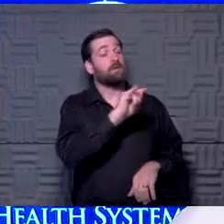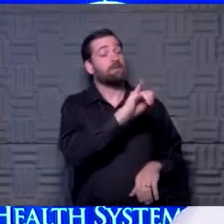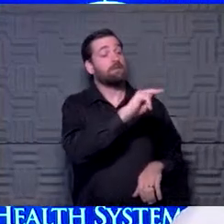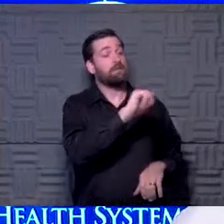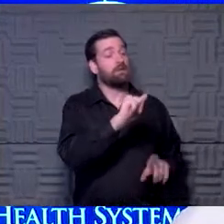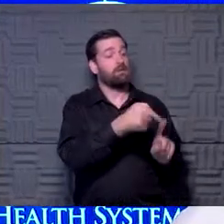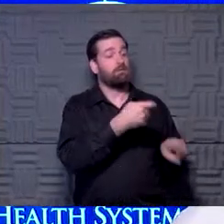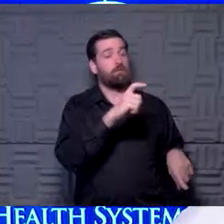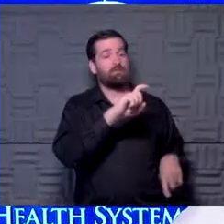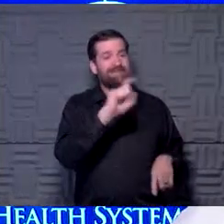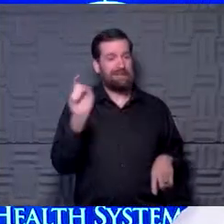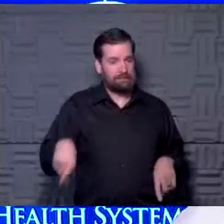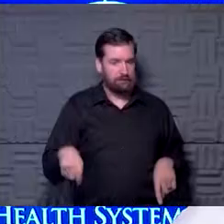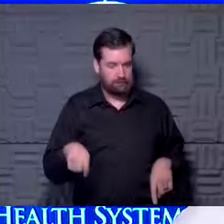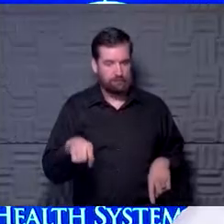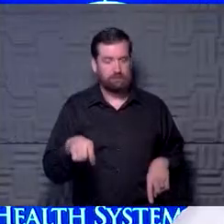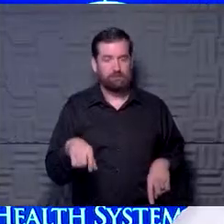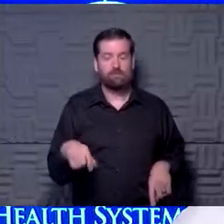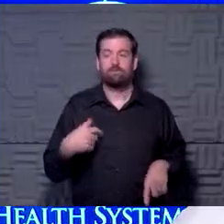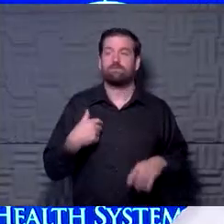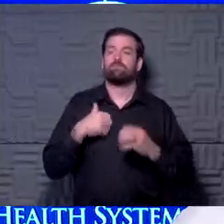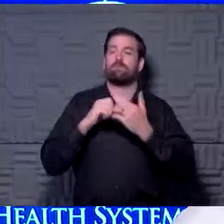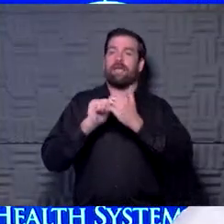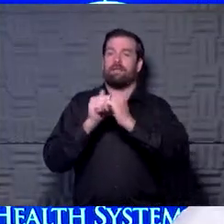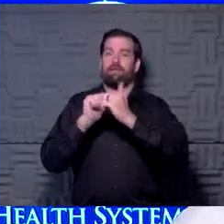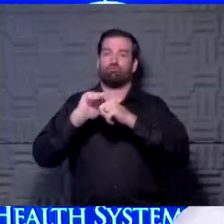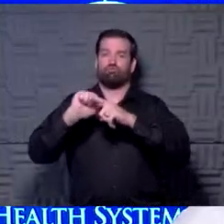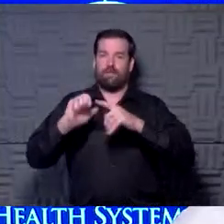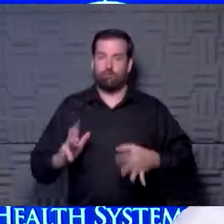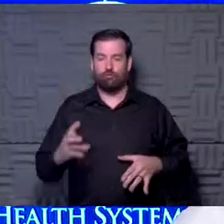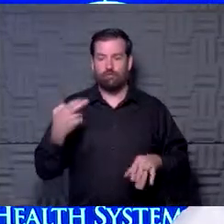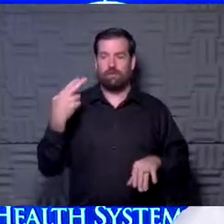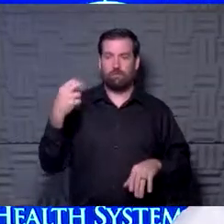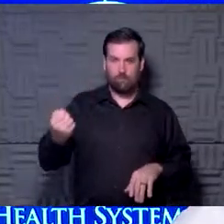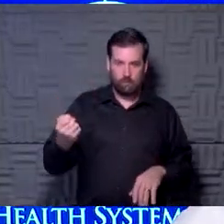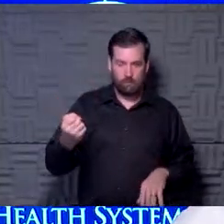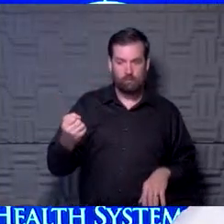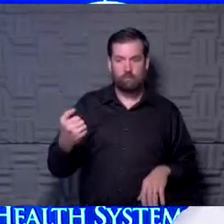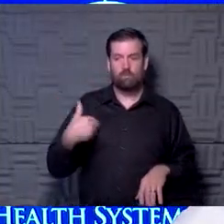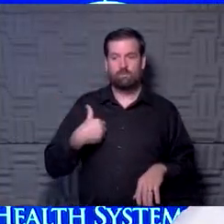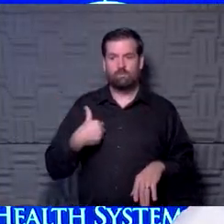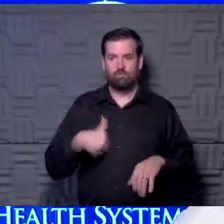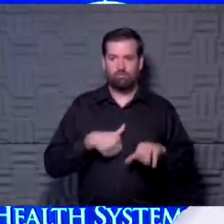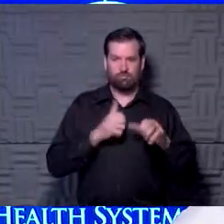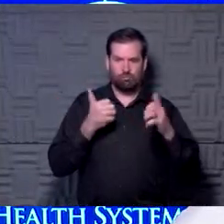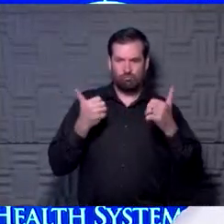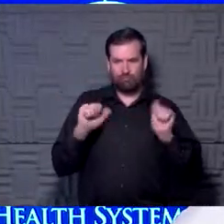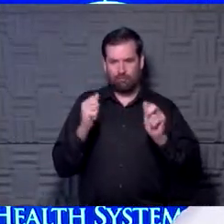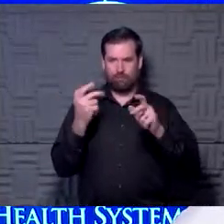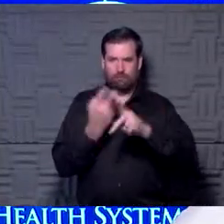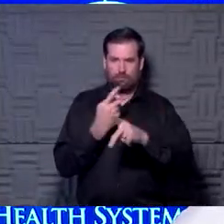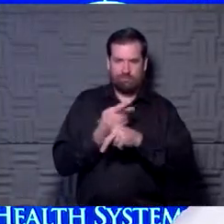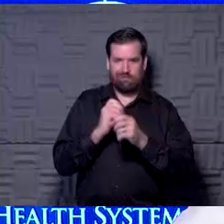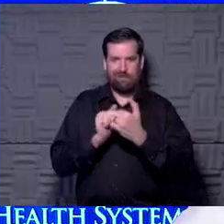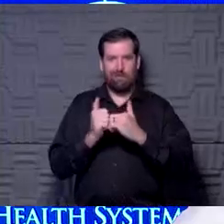joining us from Texas. She says, I'm an athletic trainer at a high school, and we are trying to figure out the best return to play protocol.